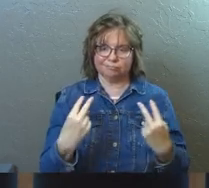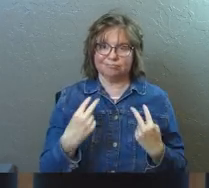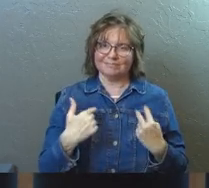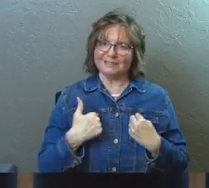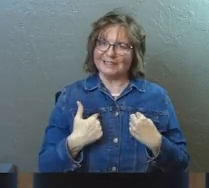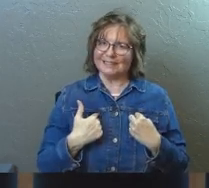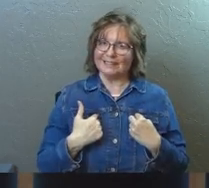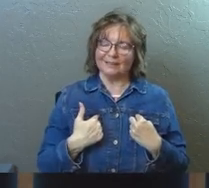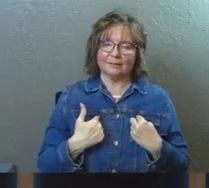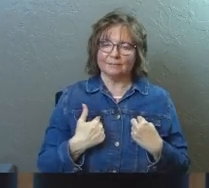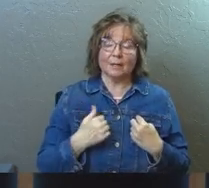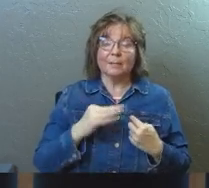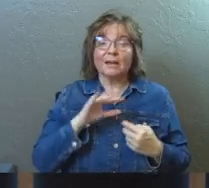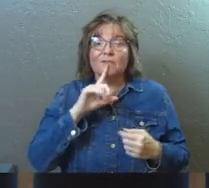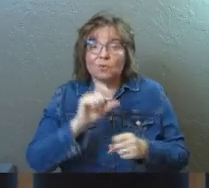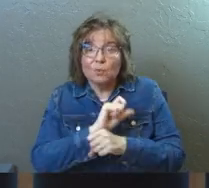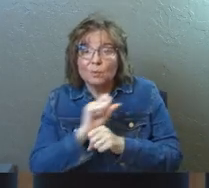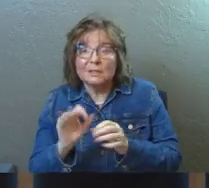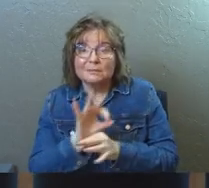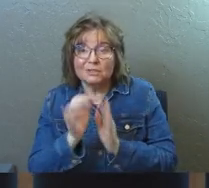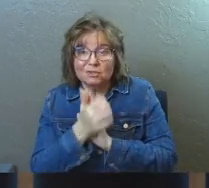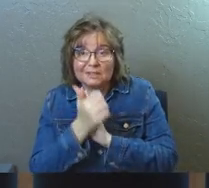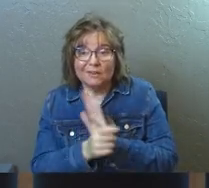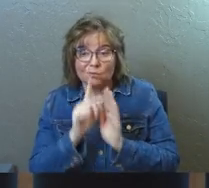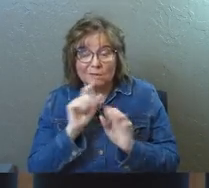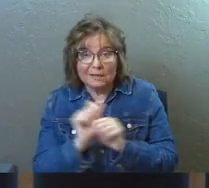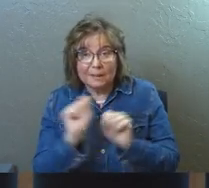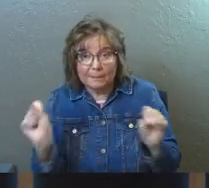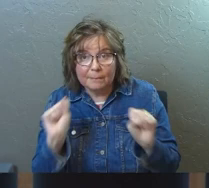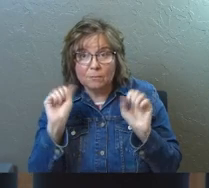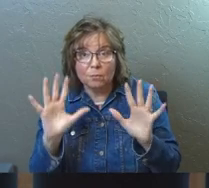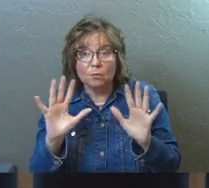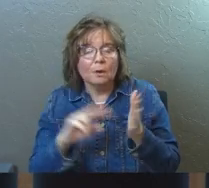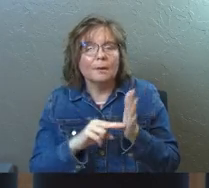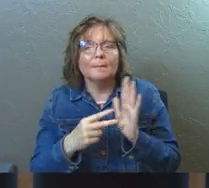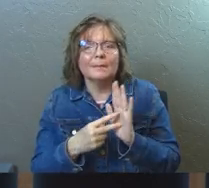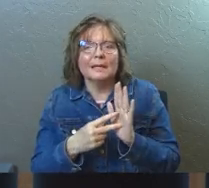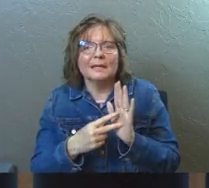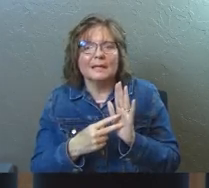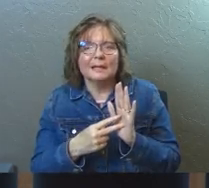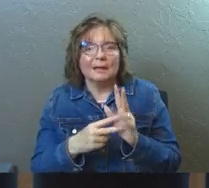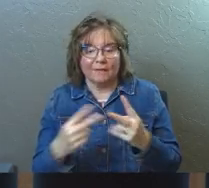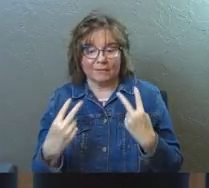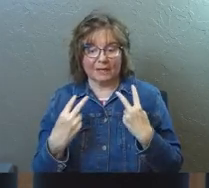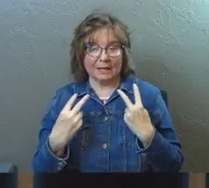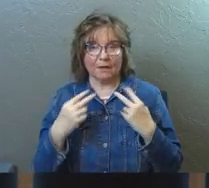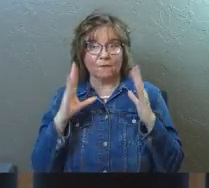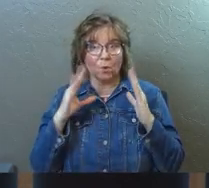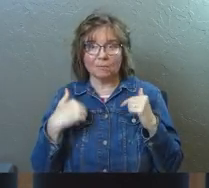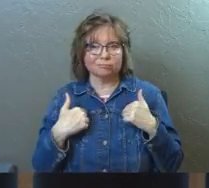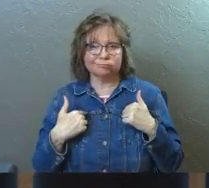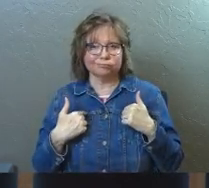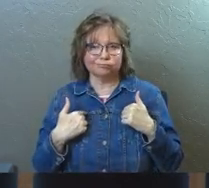on them. But if it's a real spiritual gift, if it's a real miracle, the, the fingerprints aren't, aren't yours.